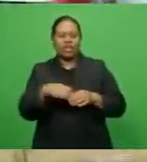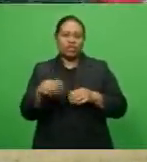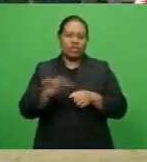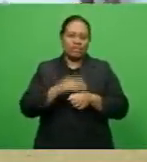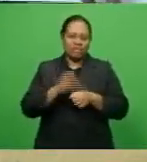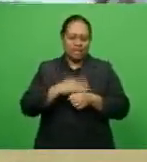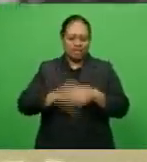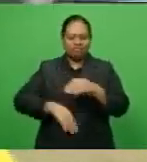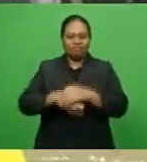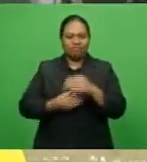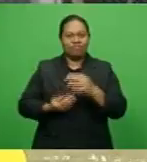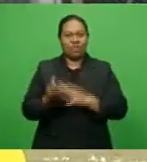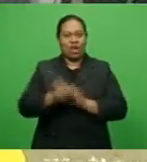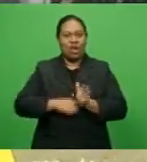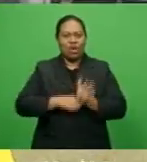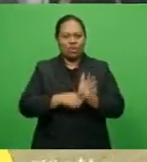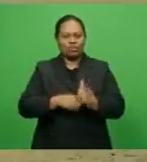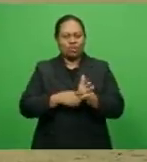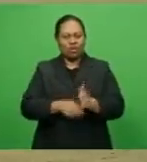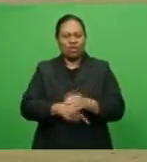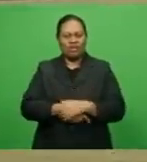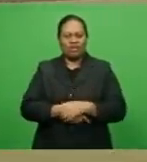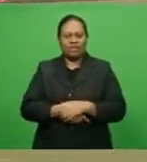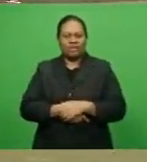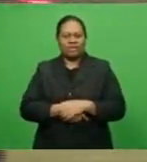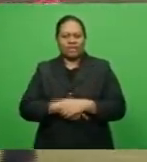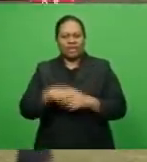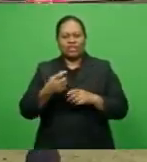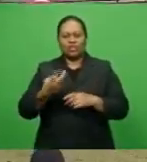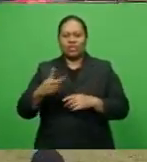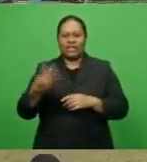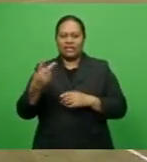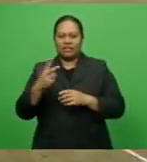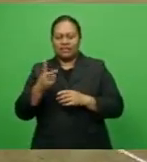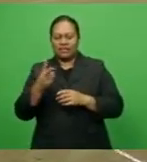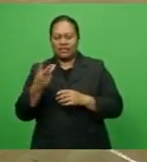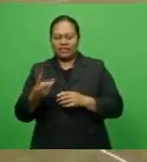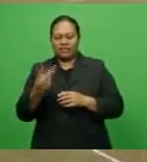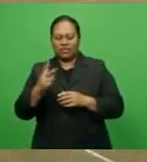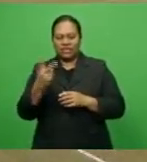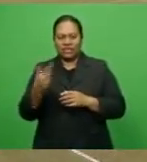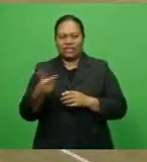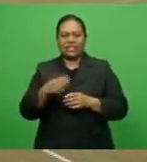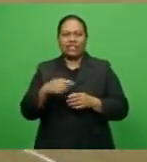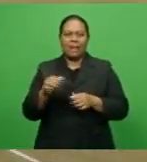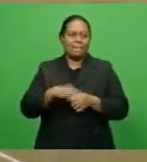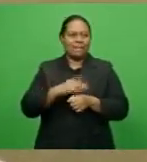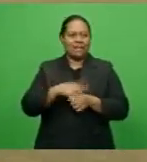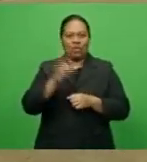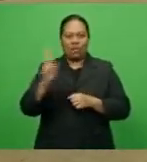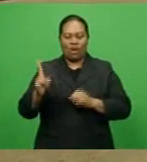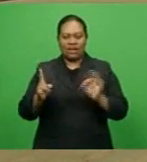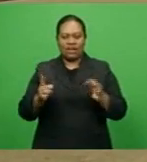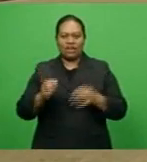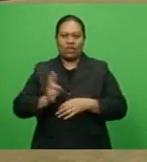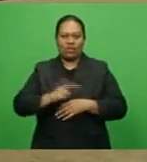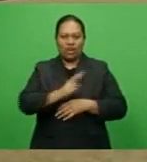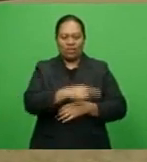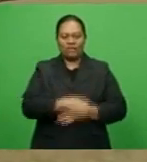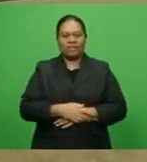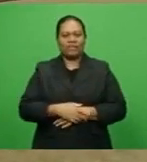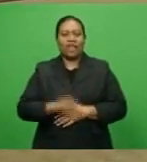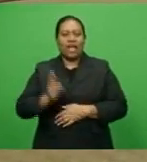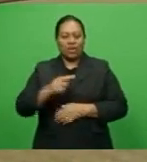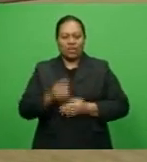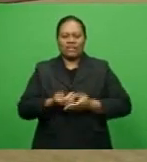shot in from Laotoka's outside box in the 22nd minute to give the Delta Tigers a 1-nil. Rewa was awarded